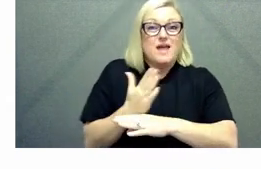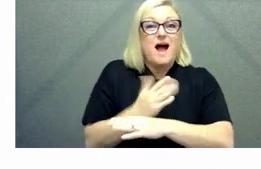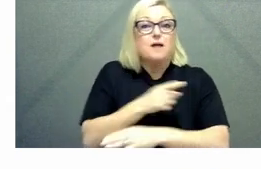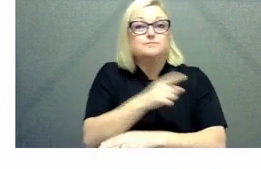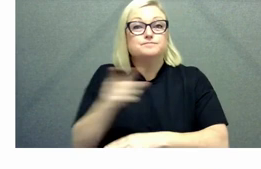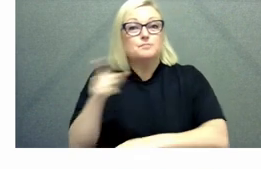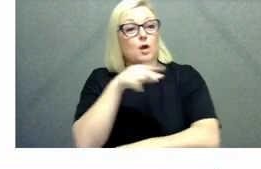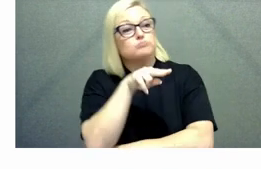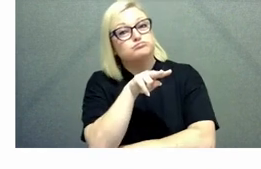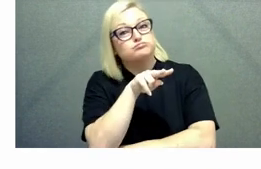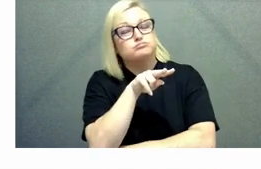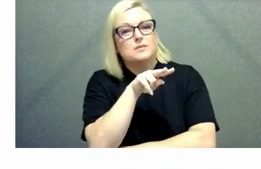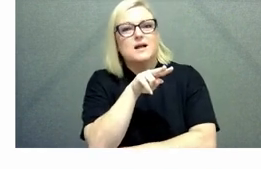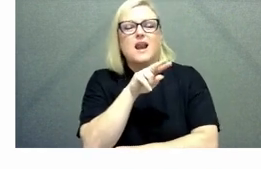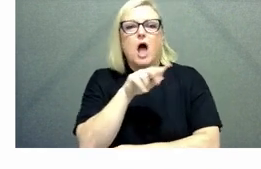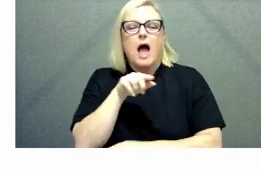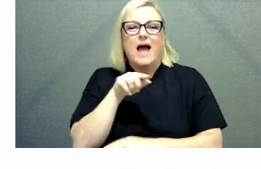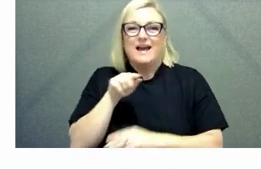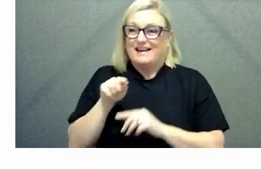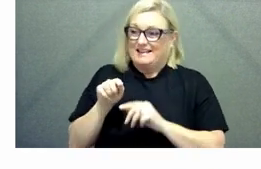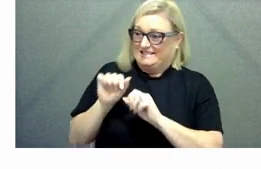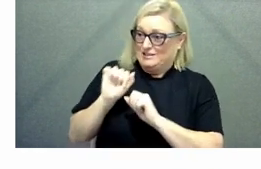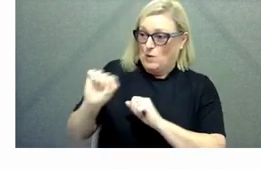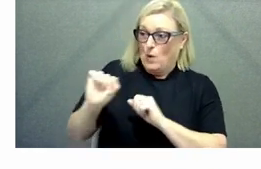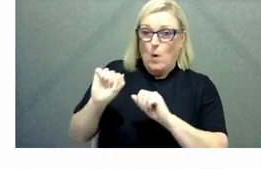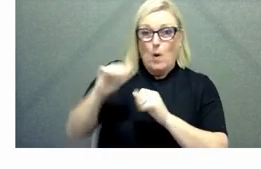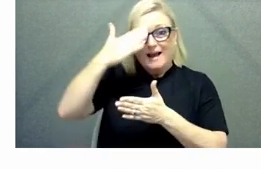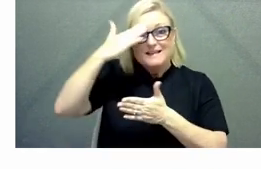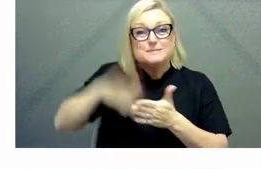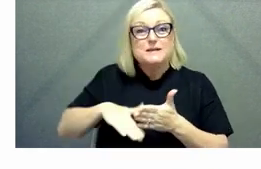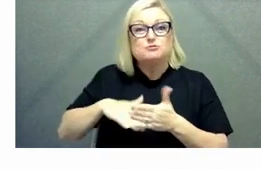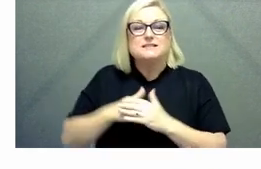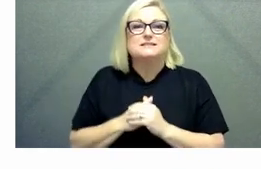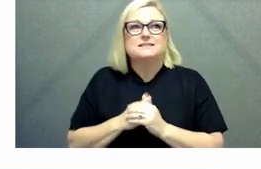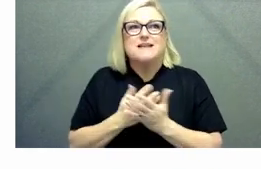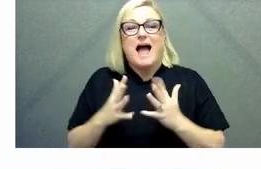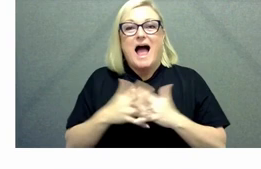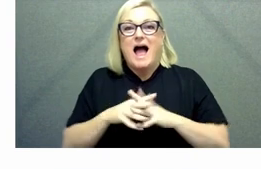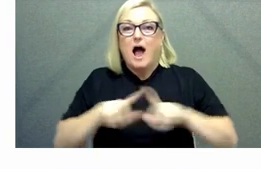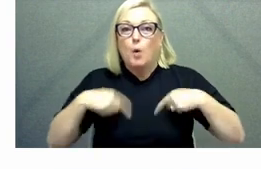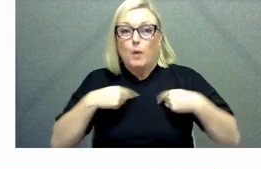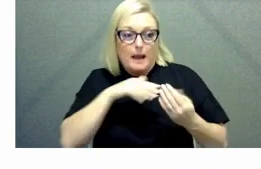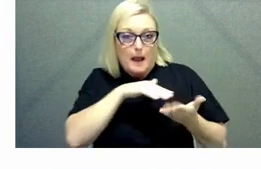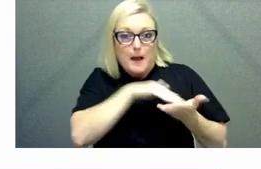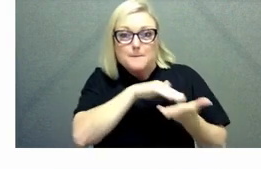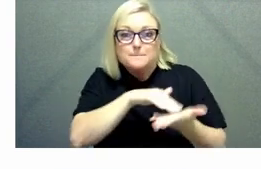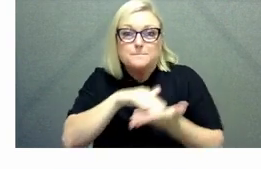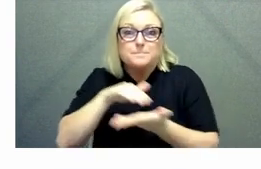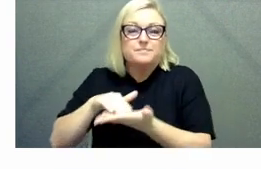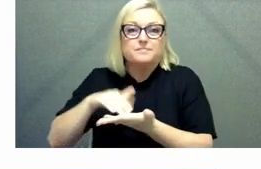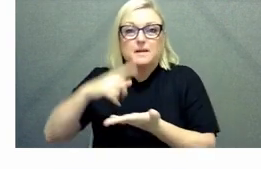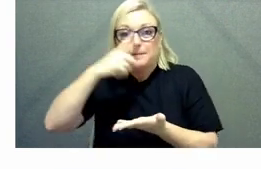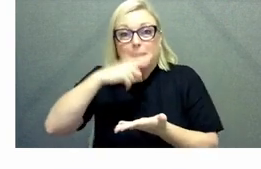experience and the way that we make a difference um and share it with potential uh